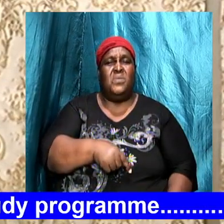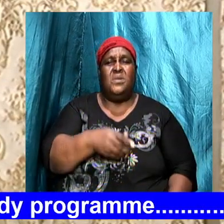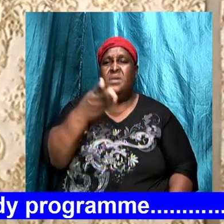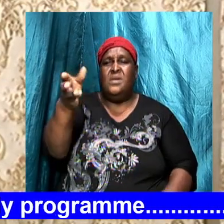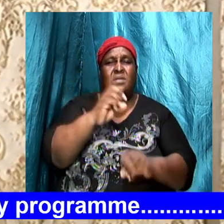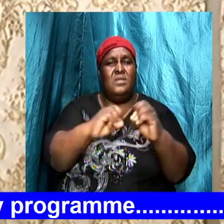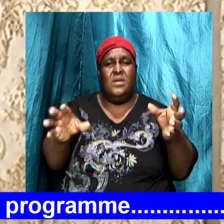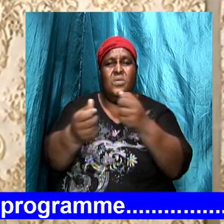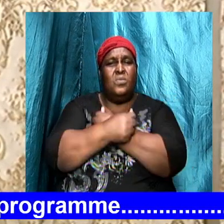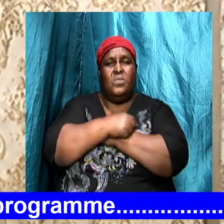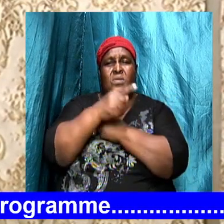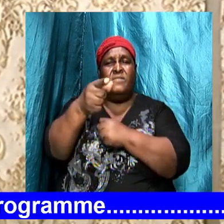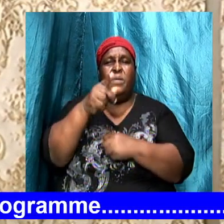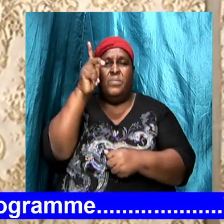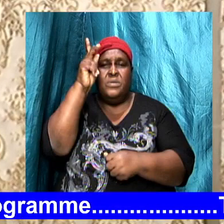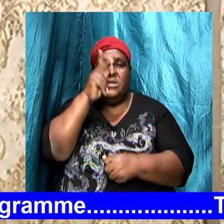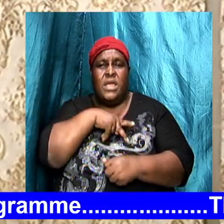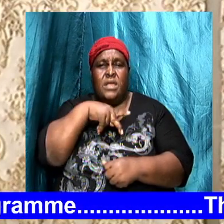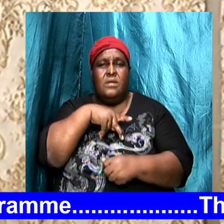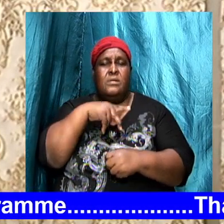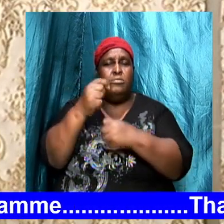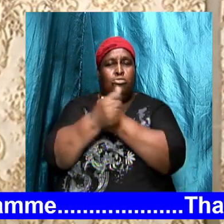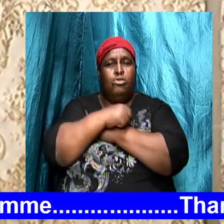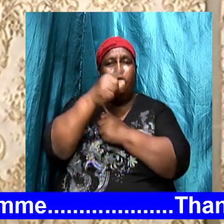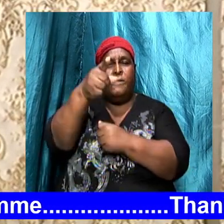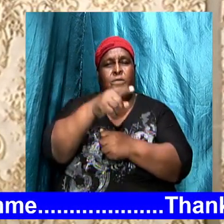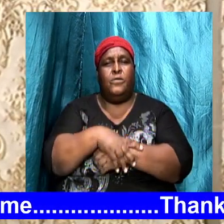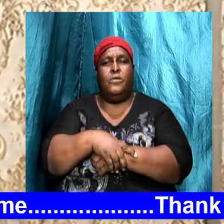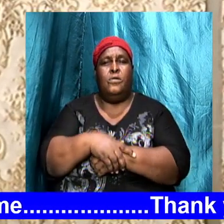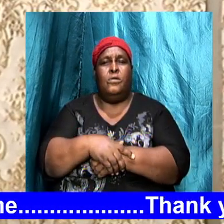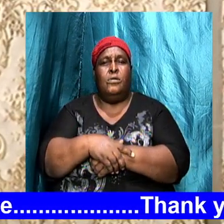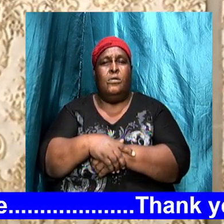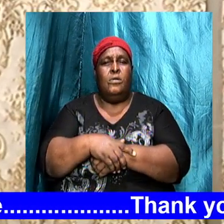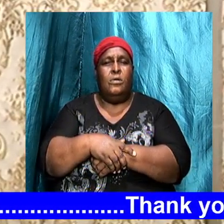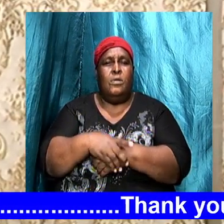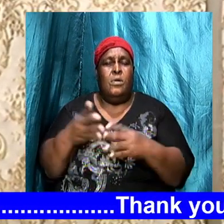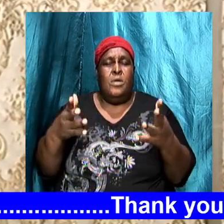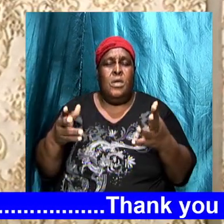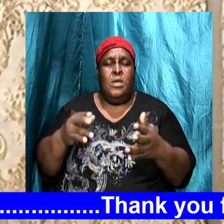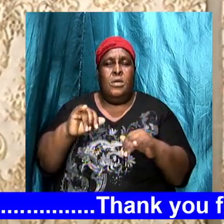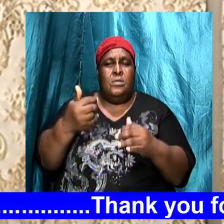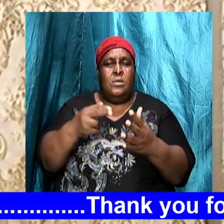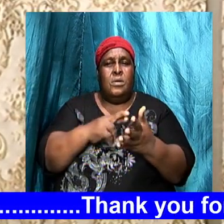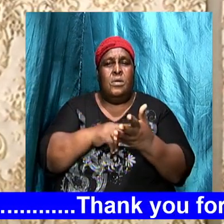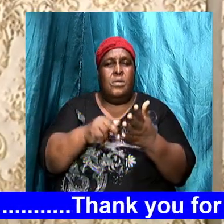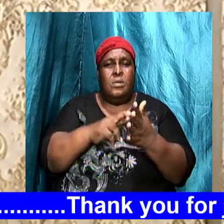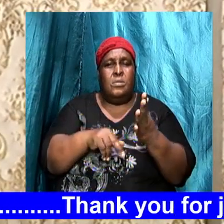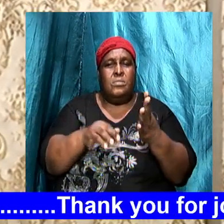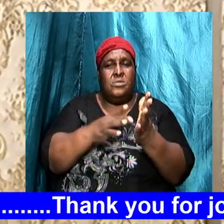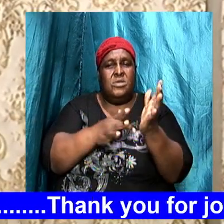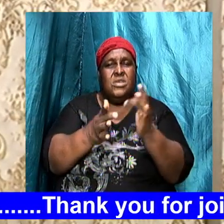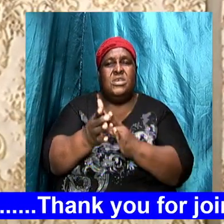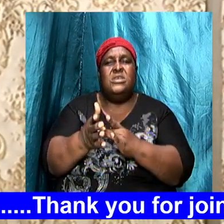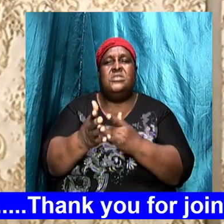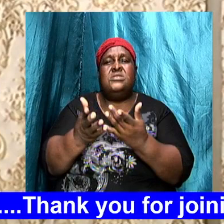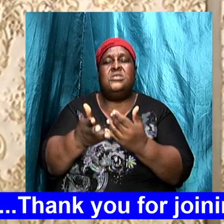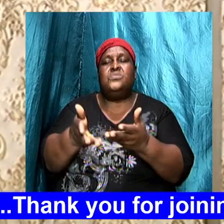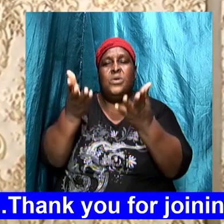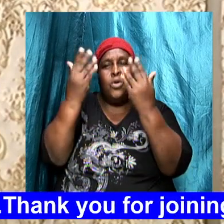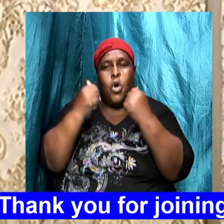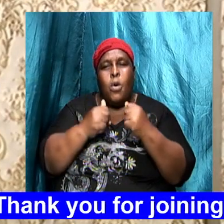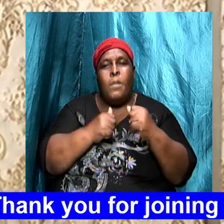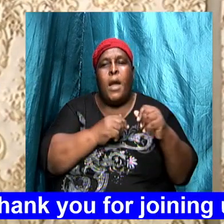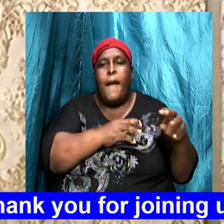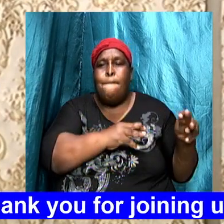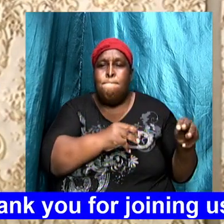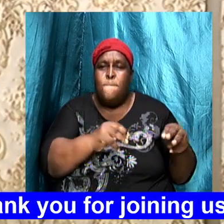to love you but I'm telling you based on the word of God based on what we just read he will come and remove your lambsam